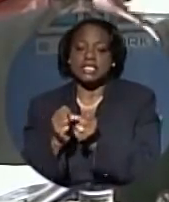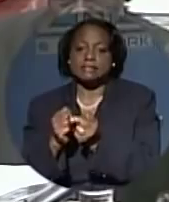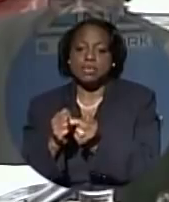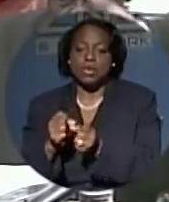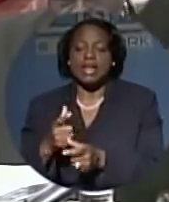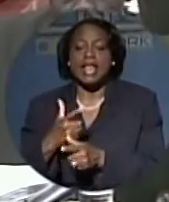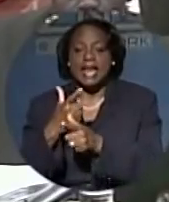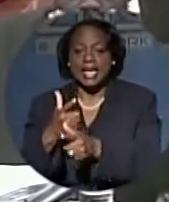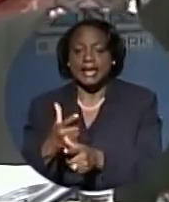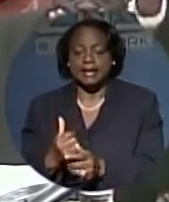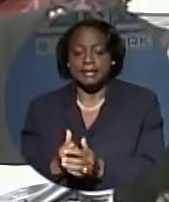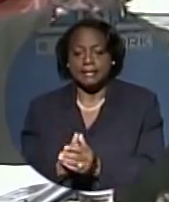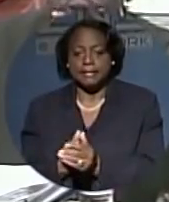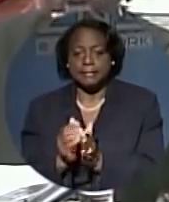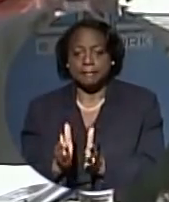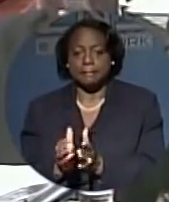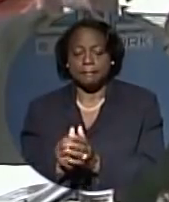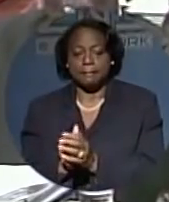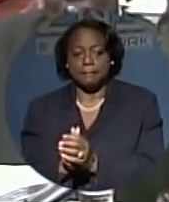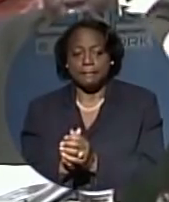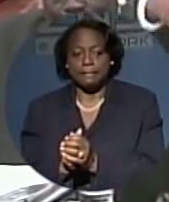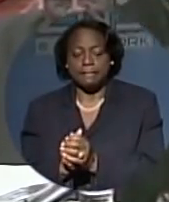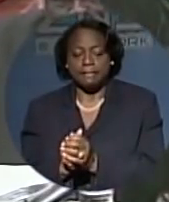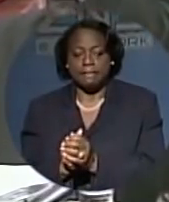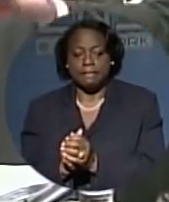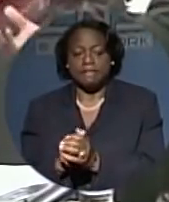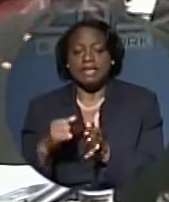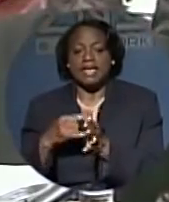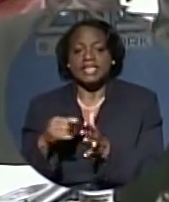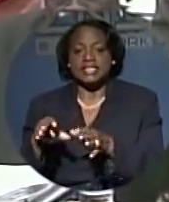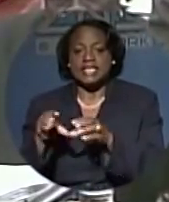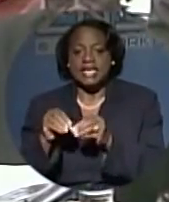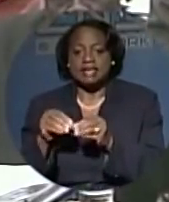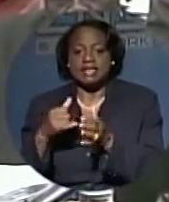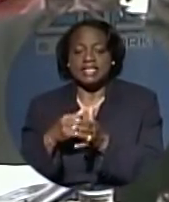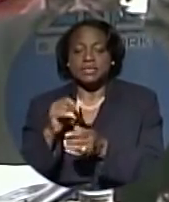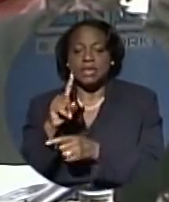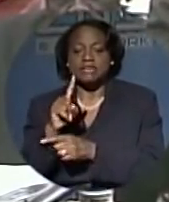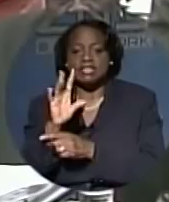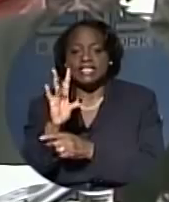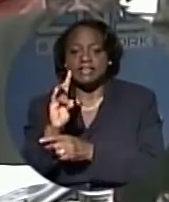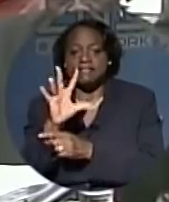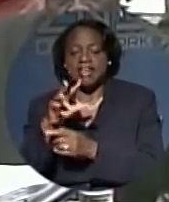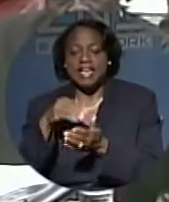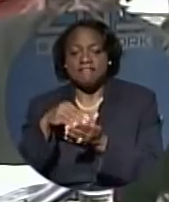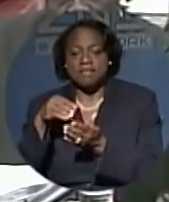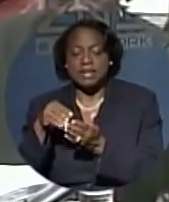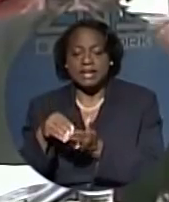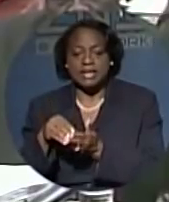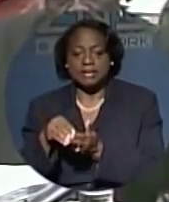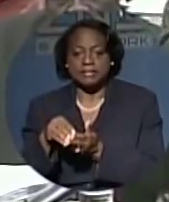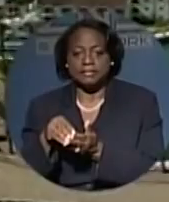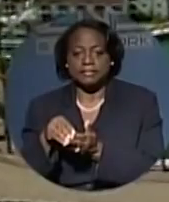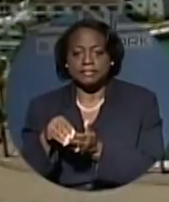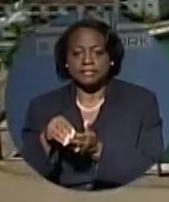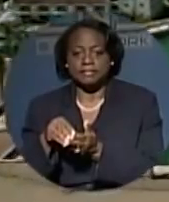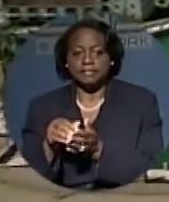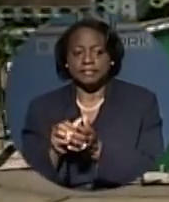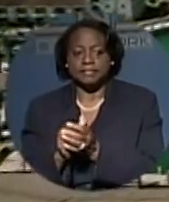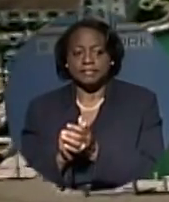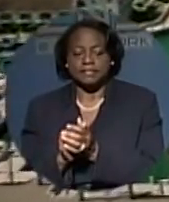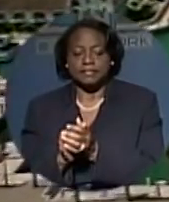who've had the other 2.1 billion. It's taken its 175 million and converted it into equity.